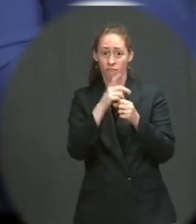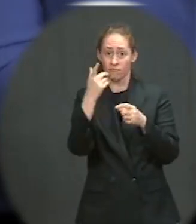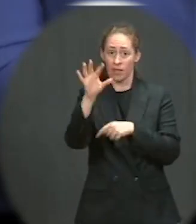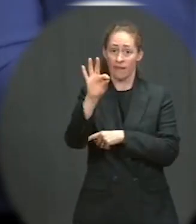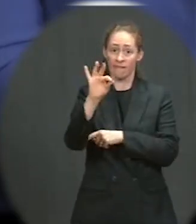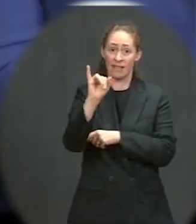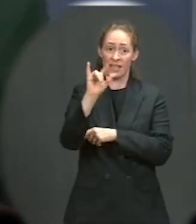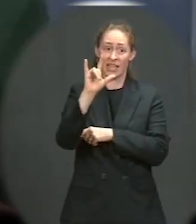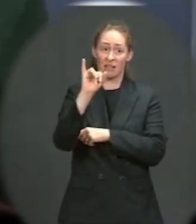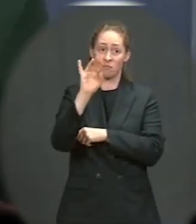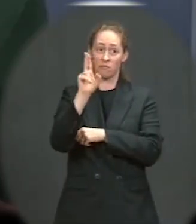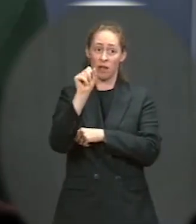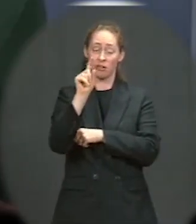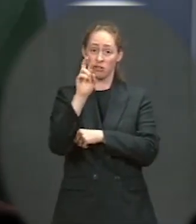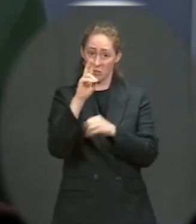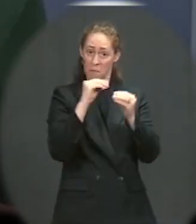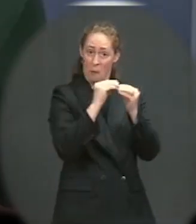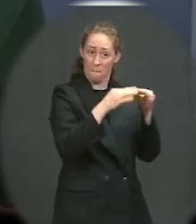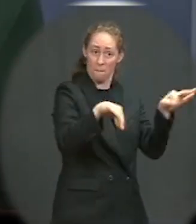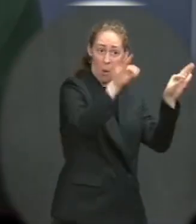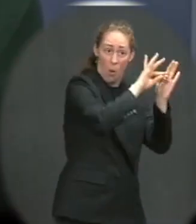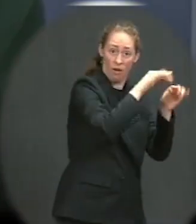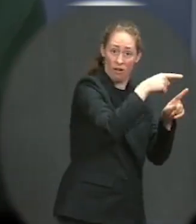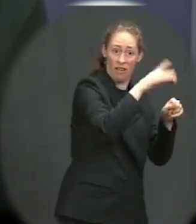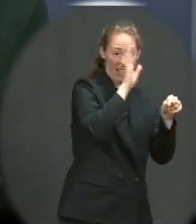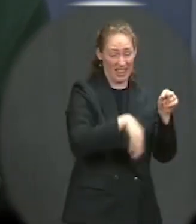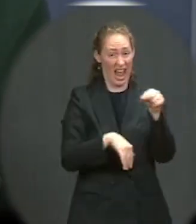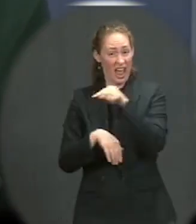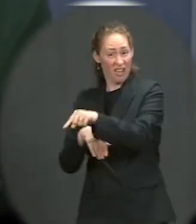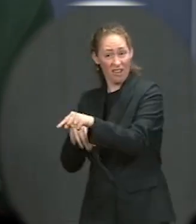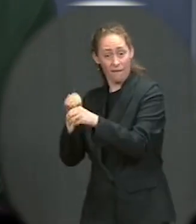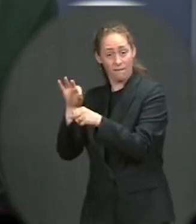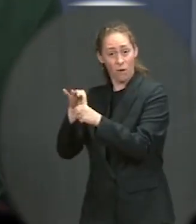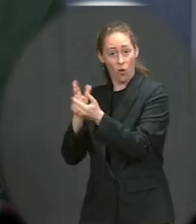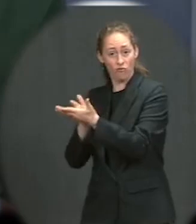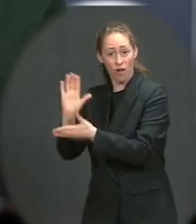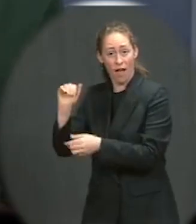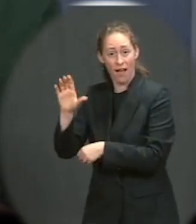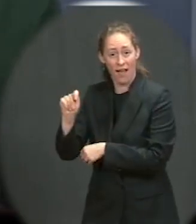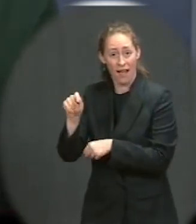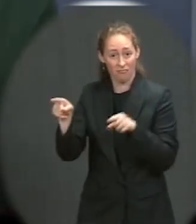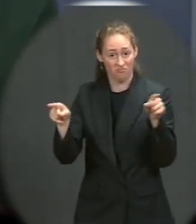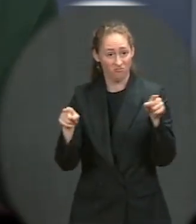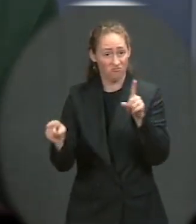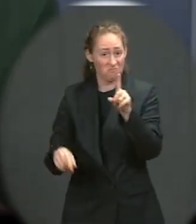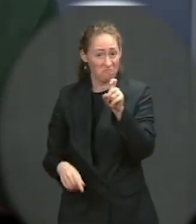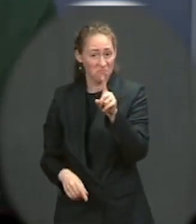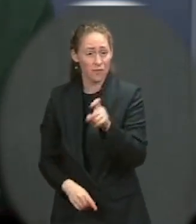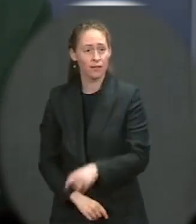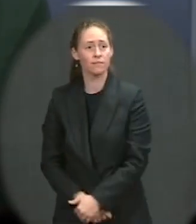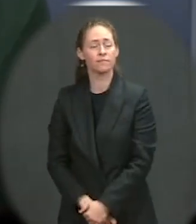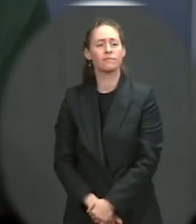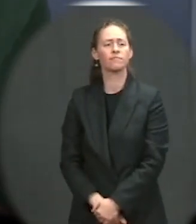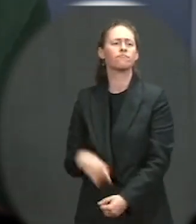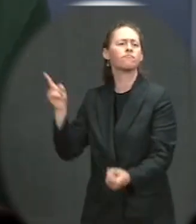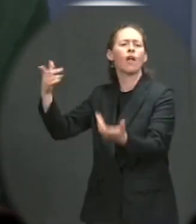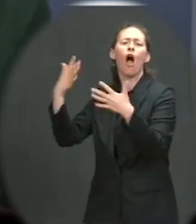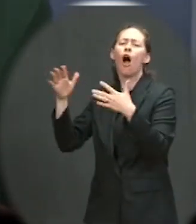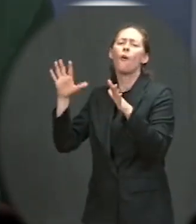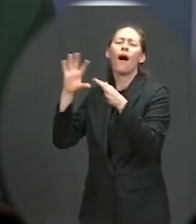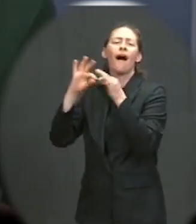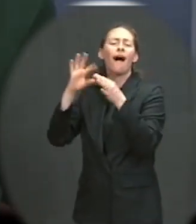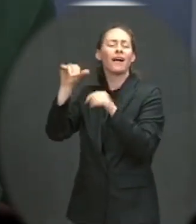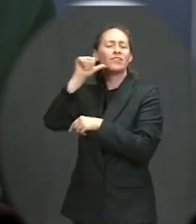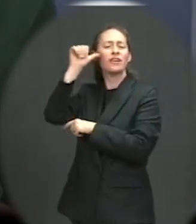rights? Well, first, let me say, as the vice president said yesterday, and I'll just reiterate, the fight to improve and